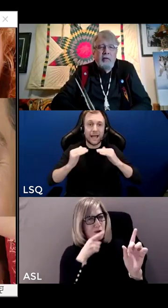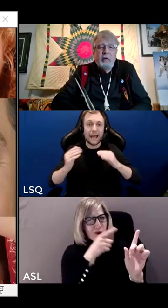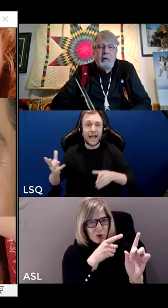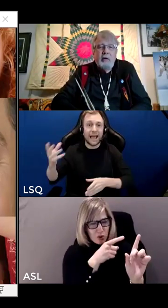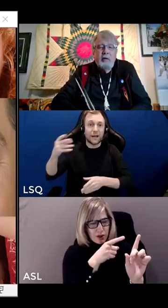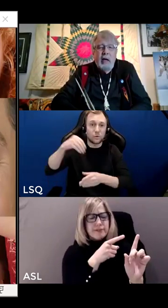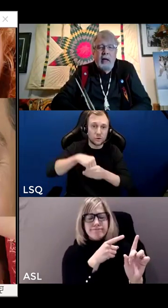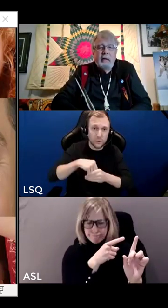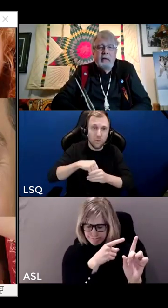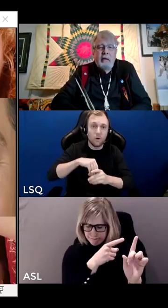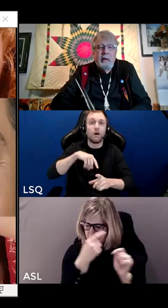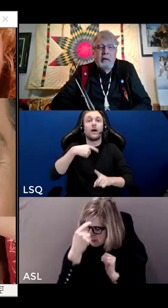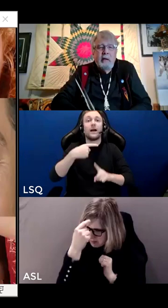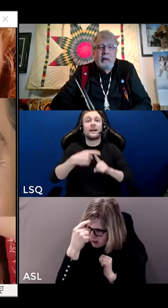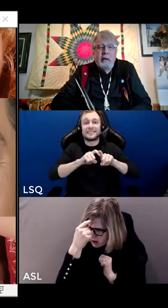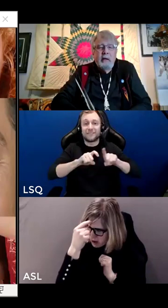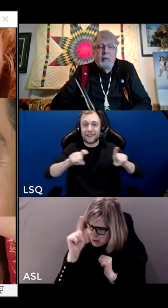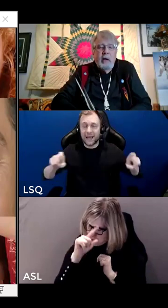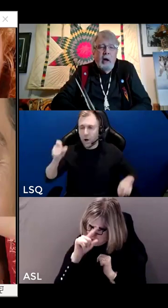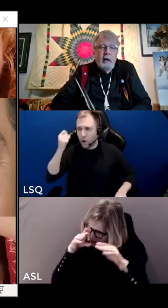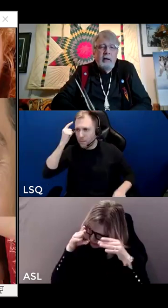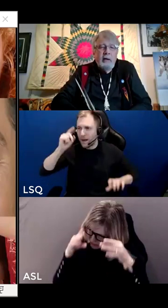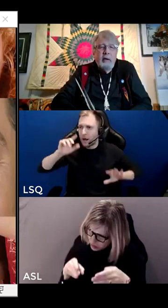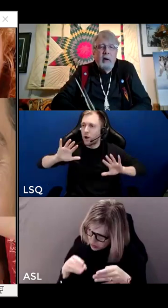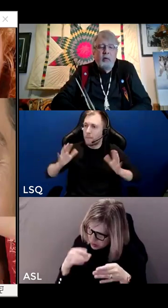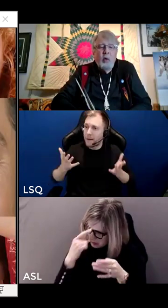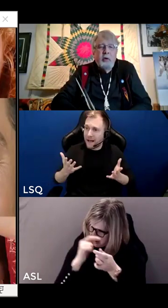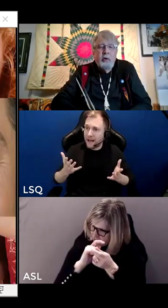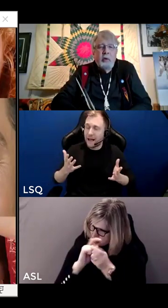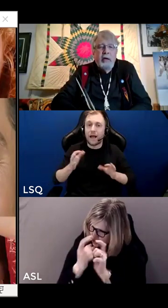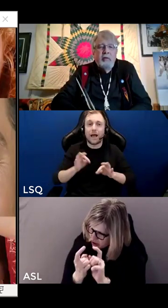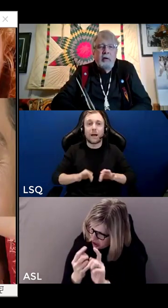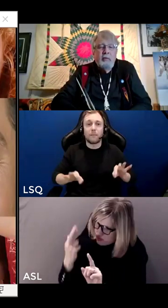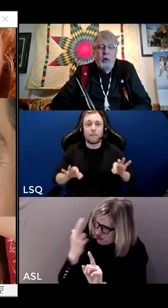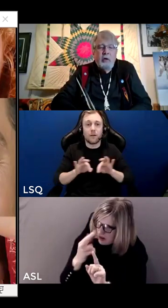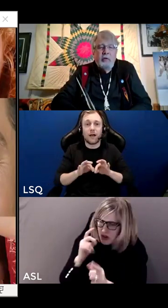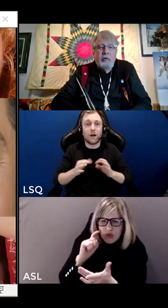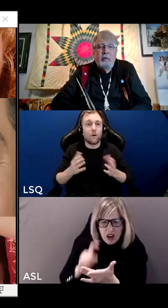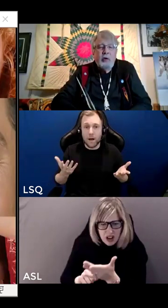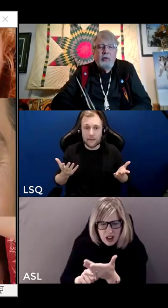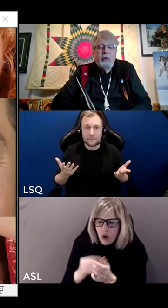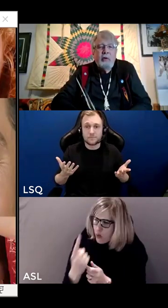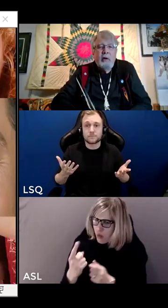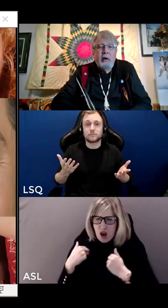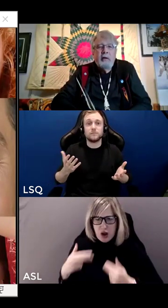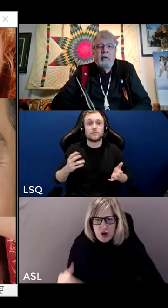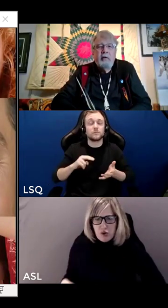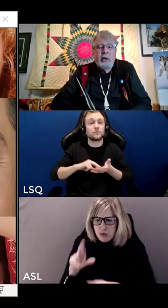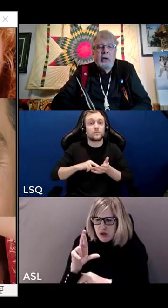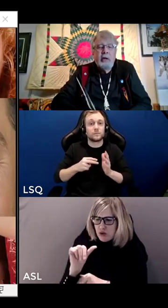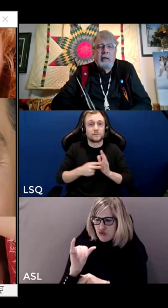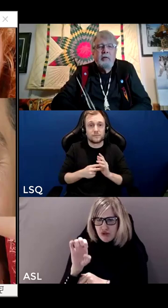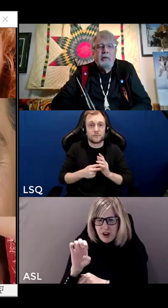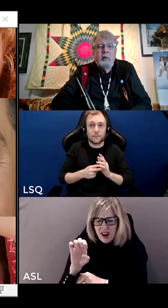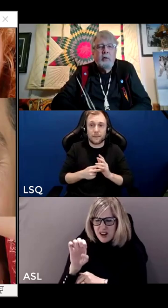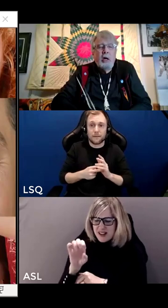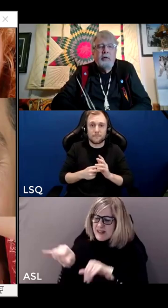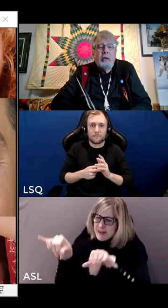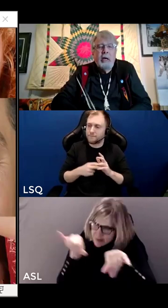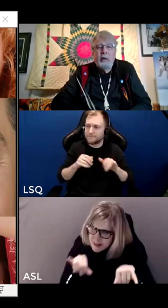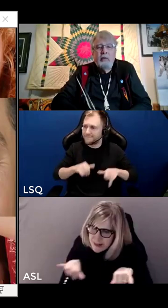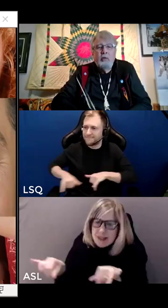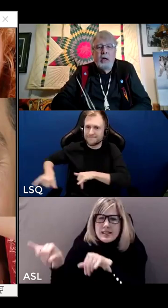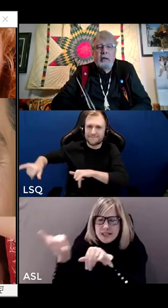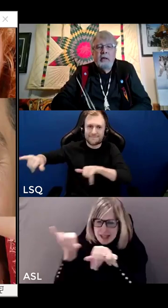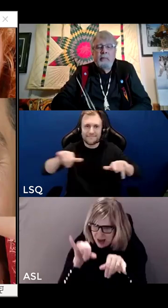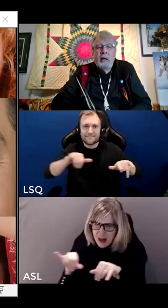our minds to understand that we are of one human race and to focus first on the similarities that draw